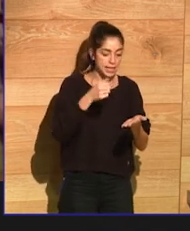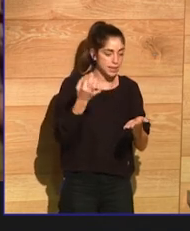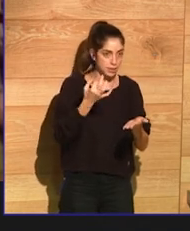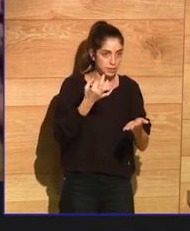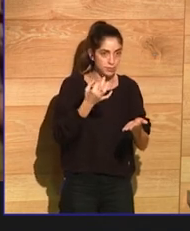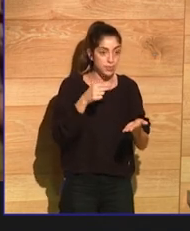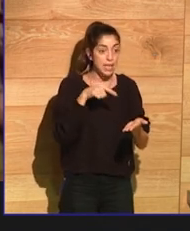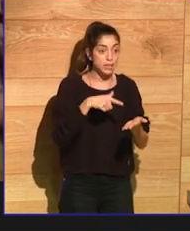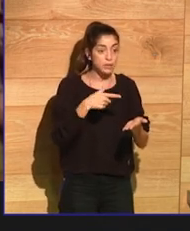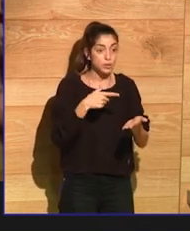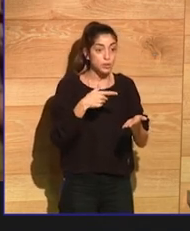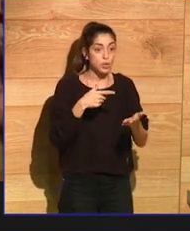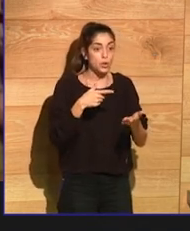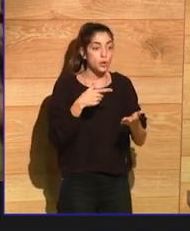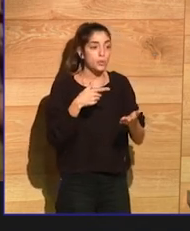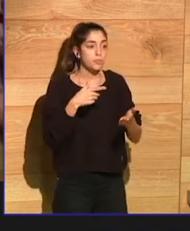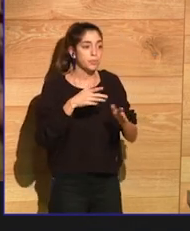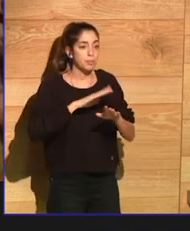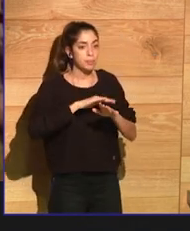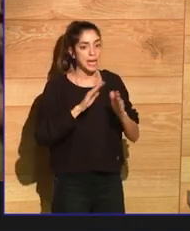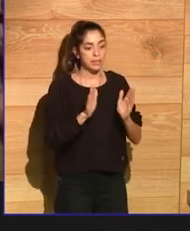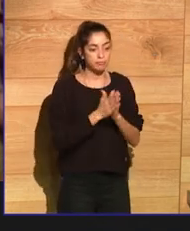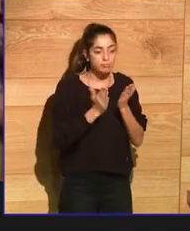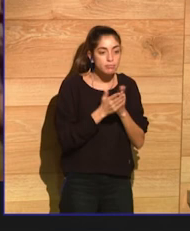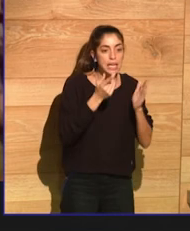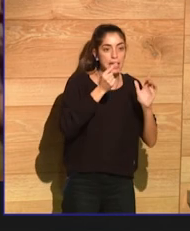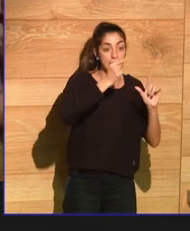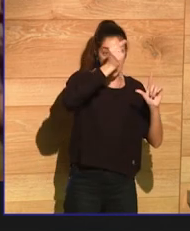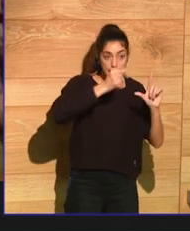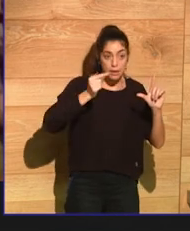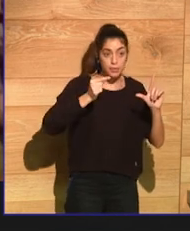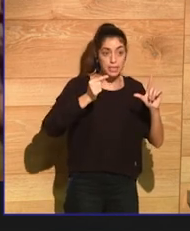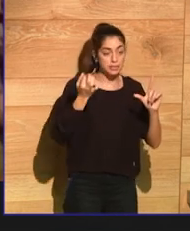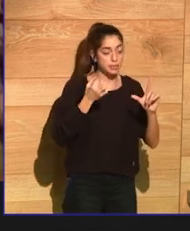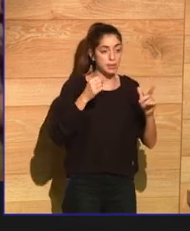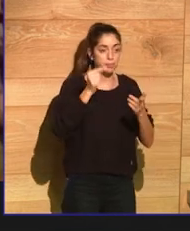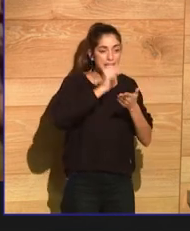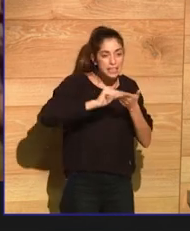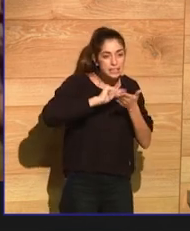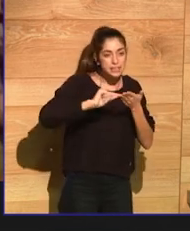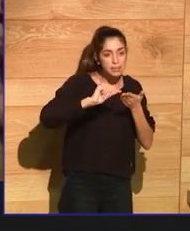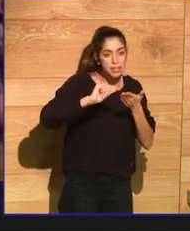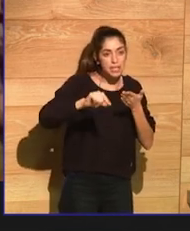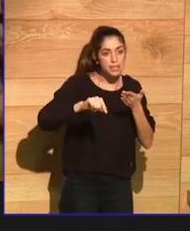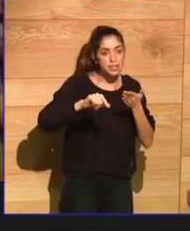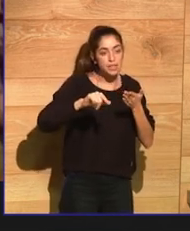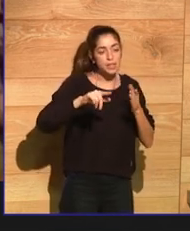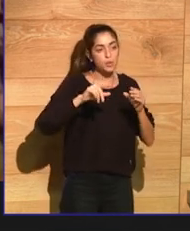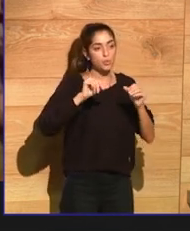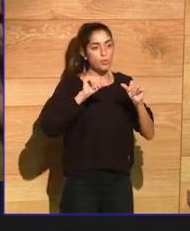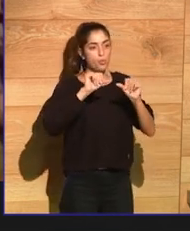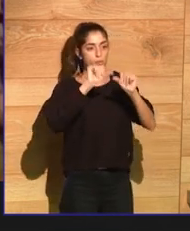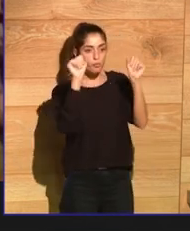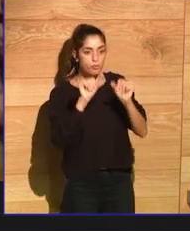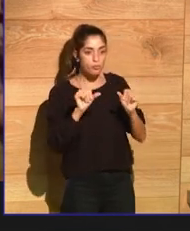novels to write according to a very strict, dense plotting model. You have to plot so densely